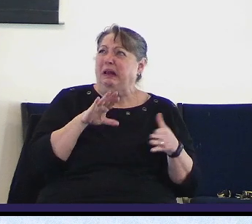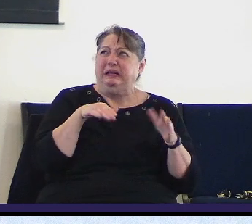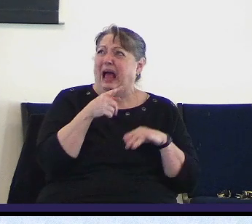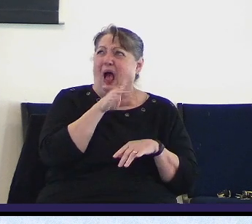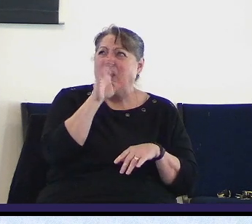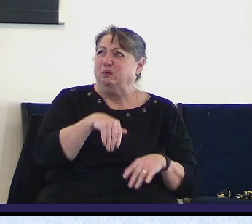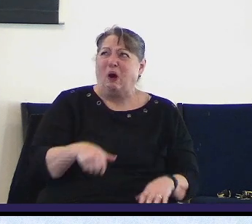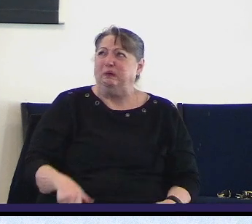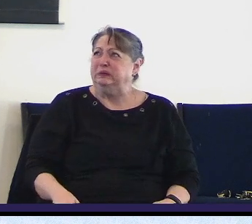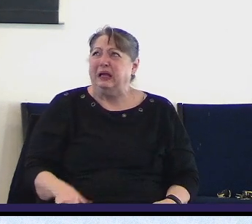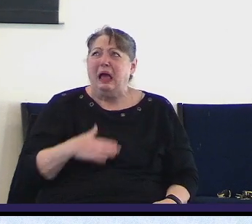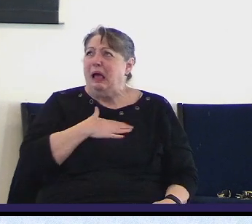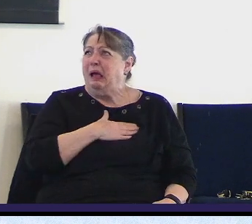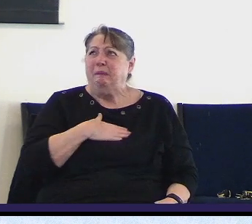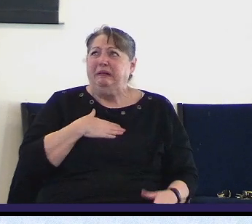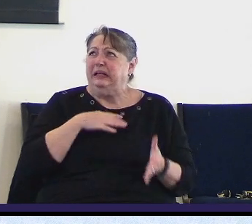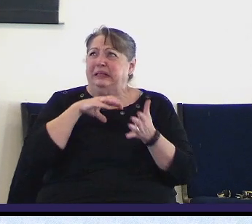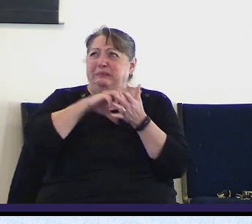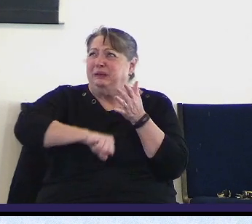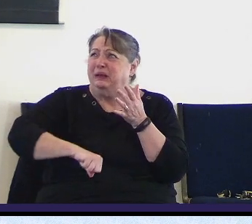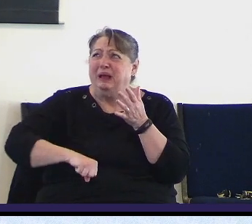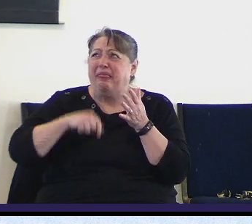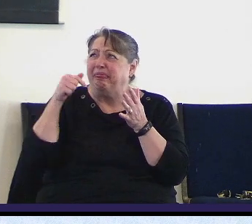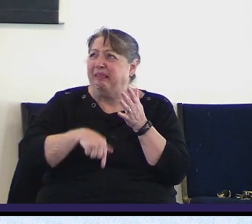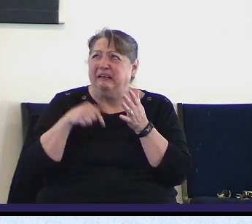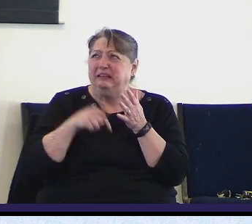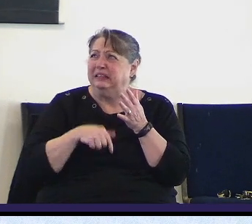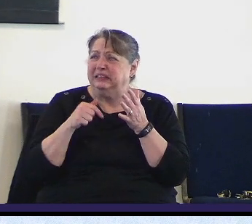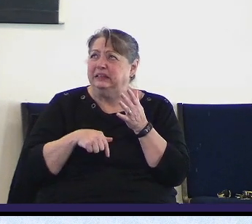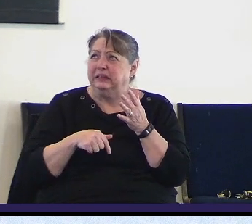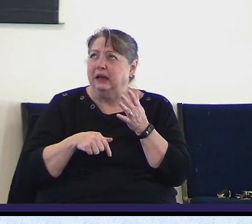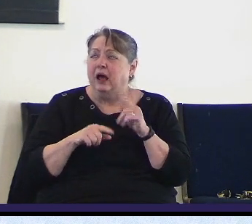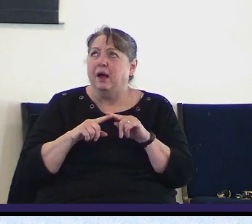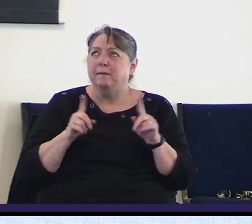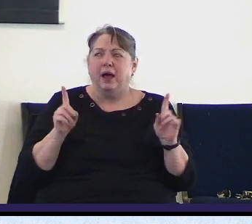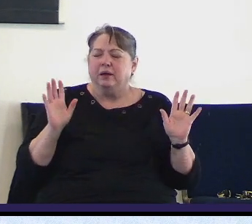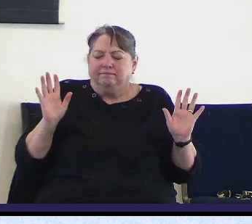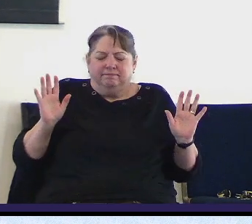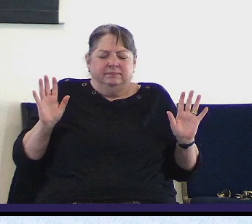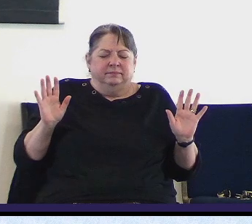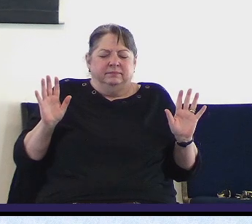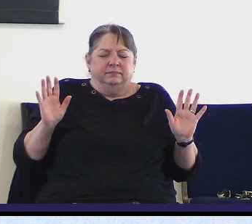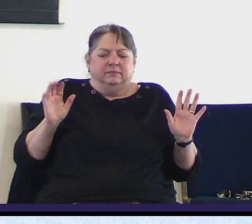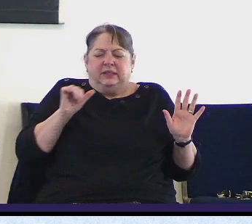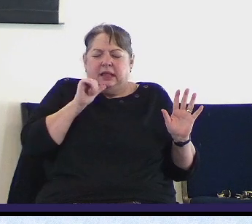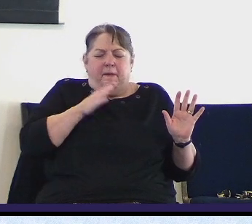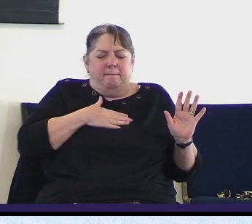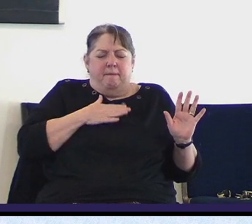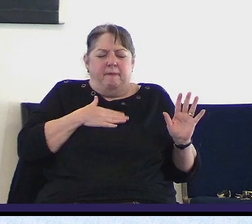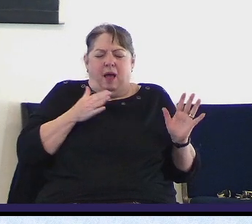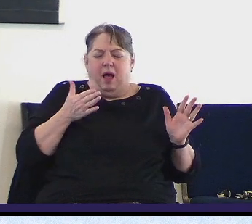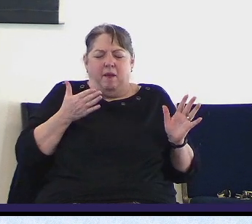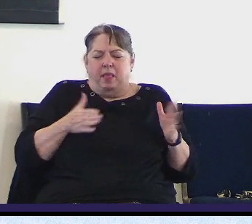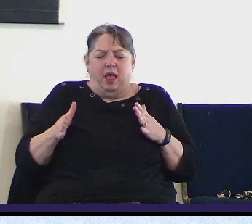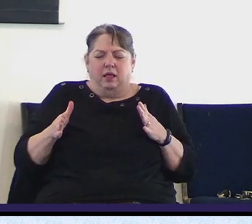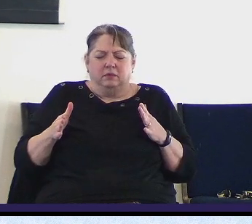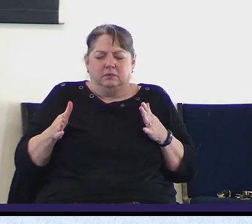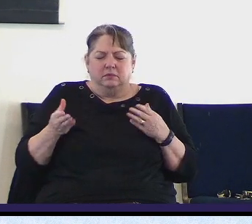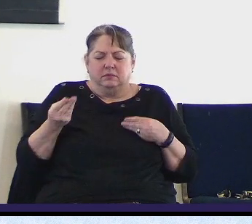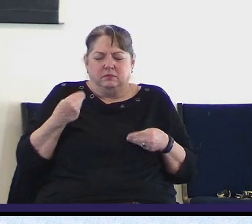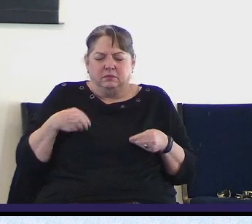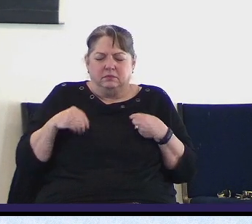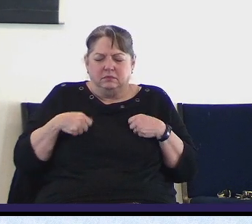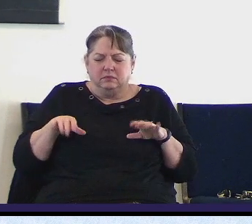of Jesus take this cup away from me and then he says yet not my will but your will that's